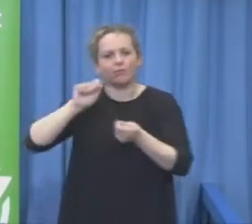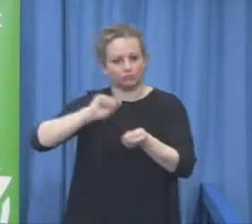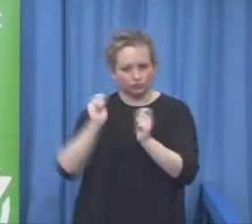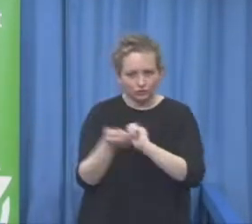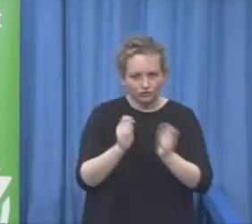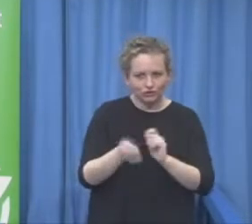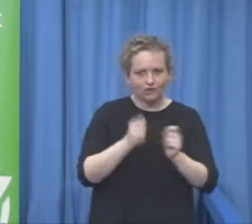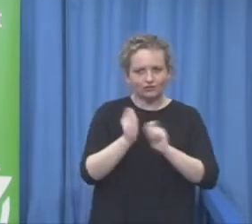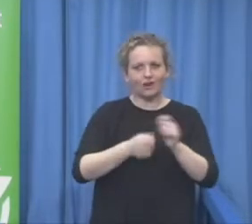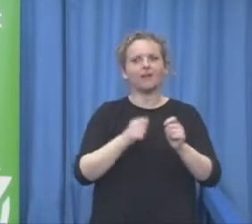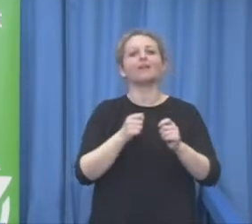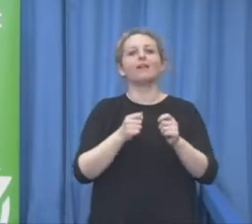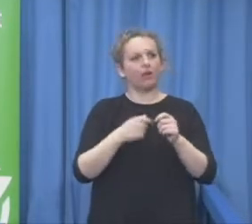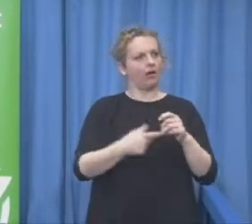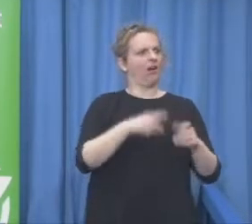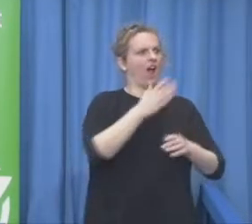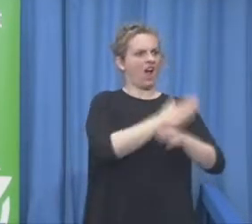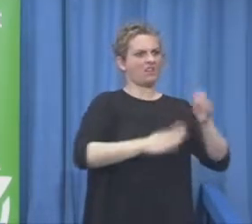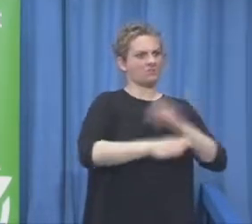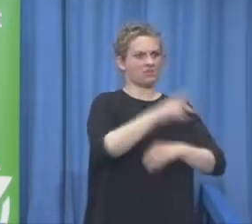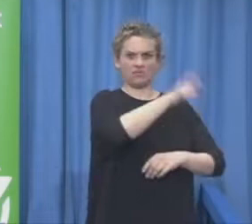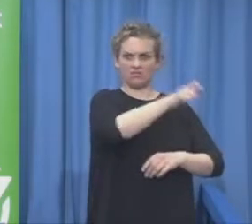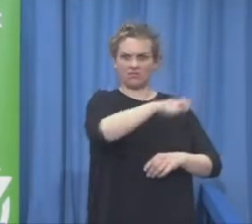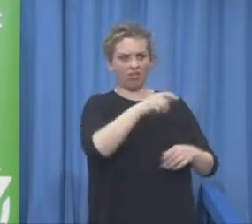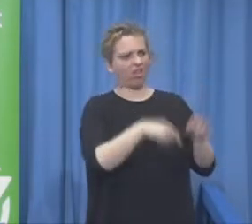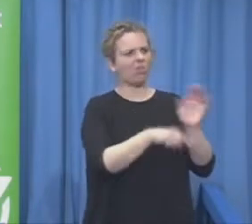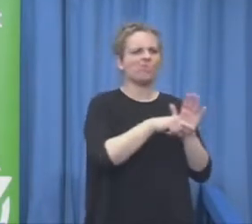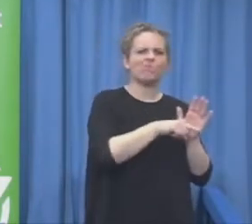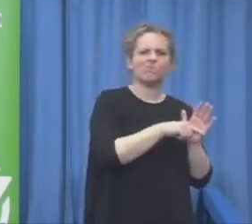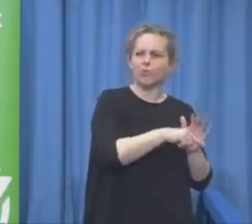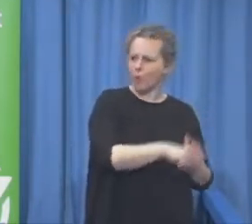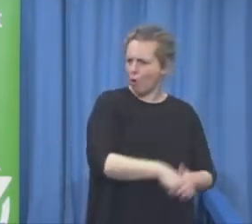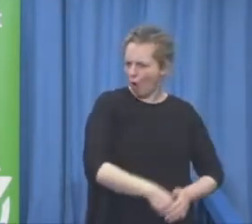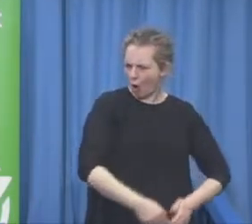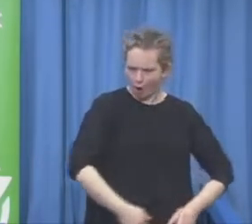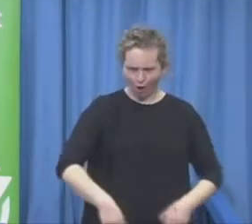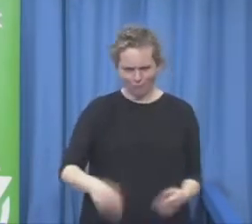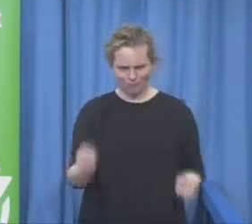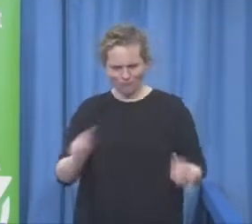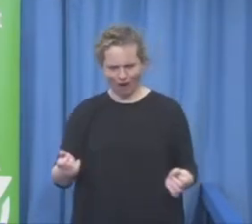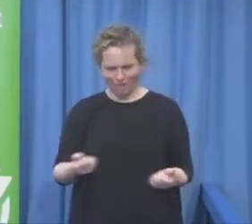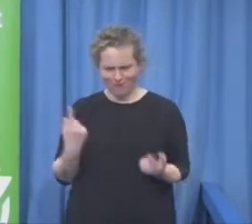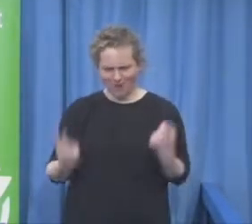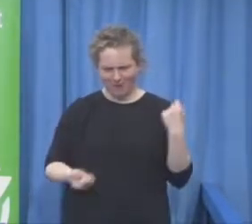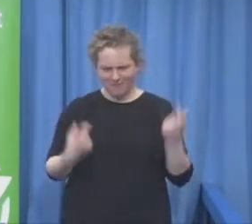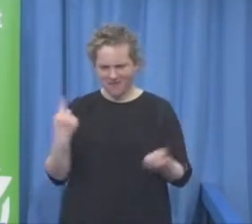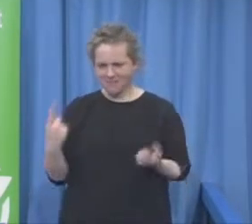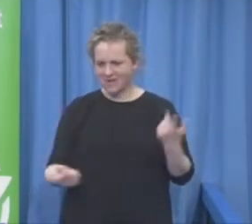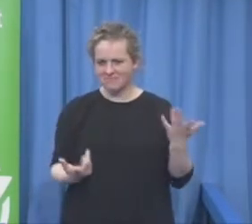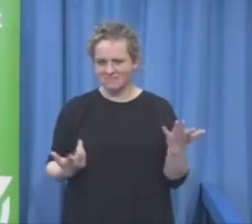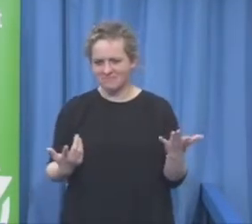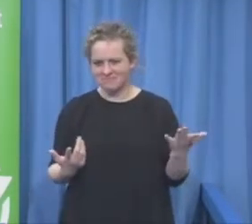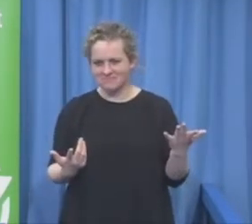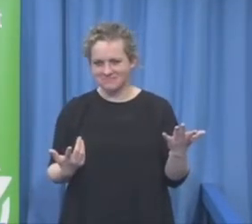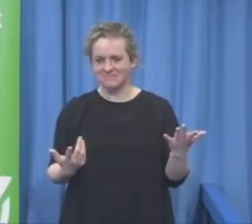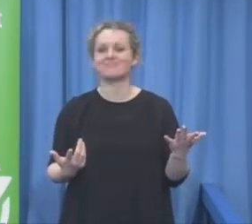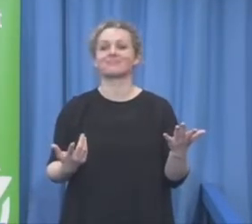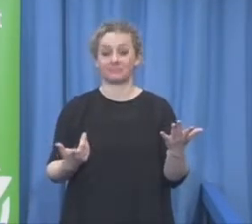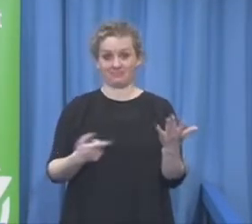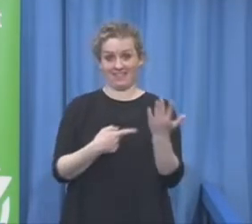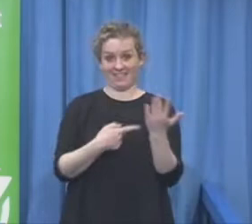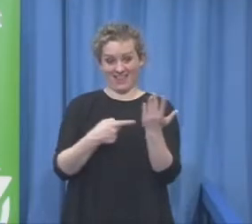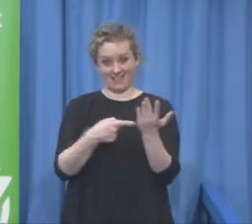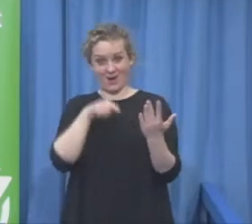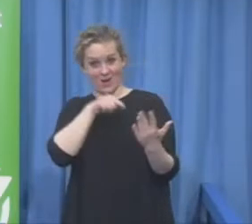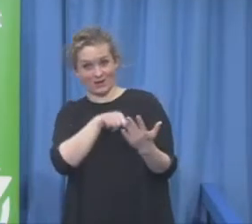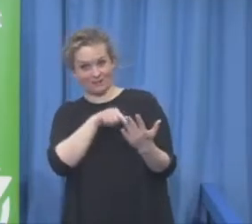on the other hand gathering the new wave of people to think about a new welfare for